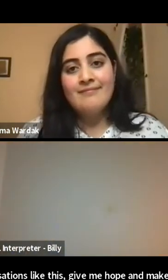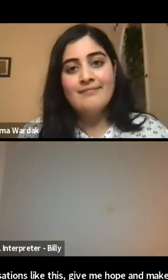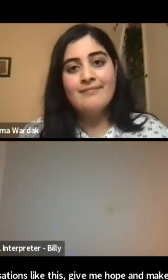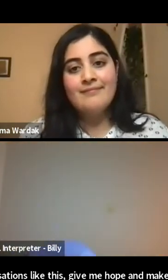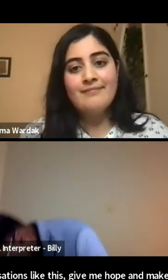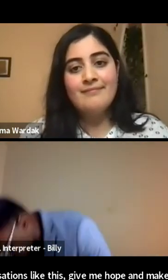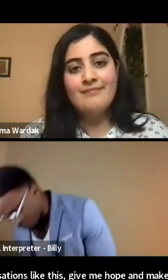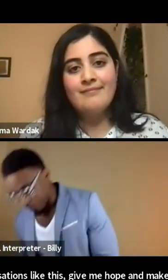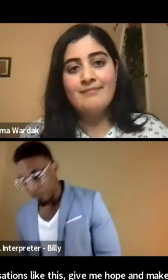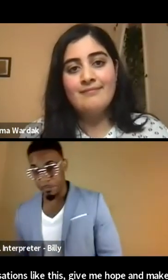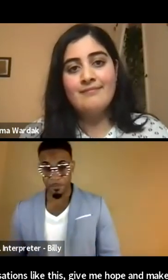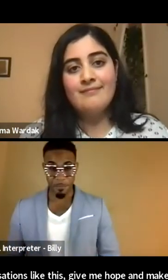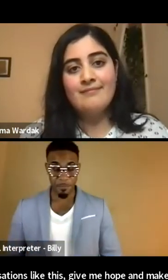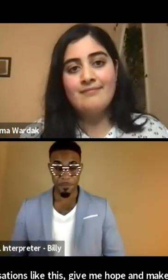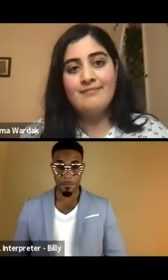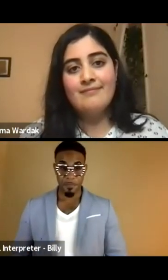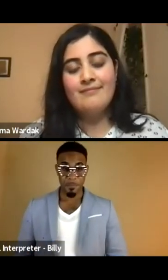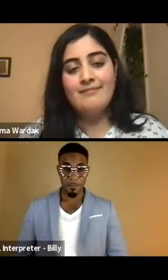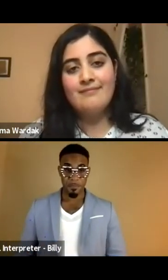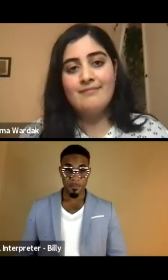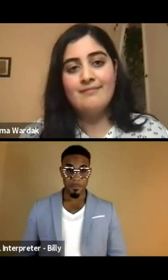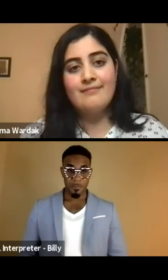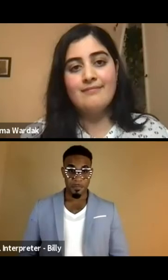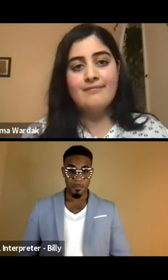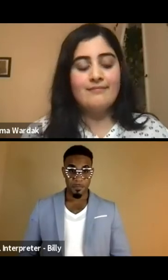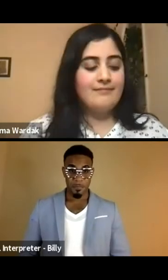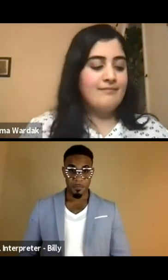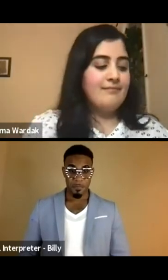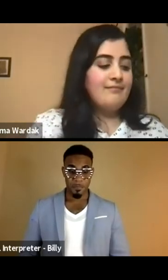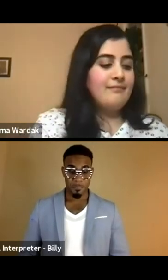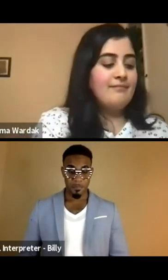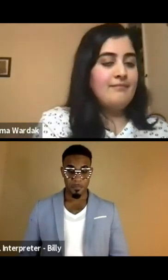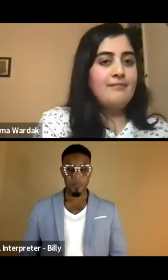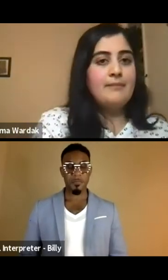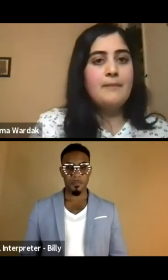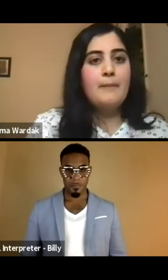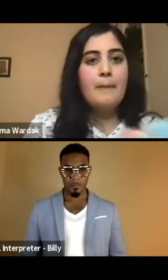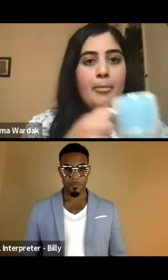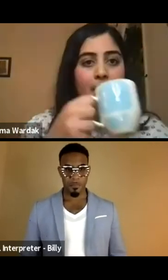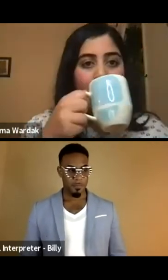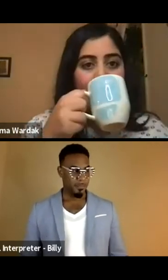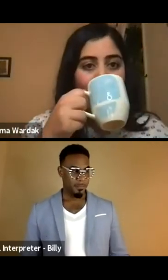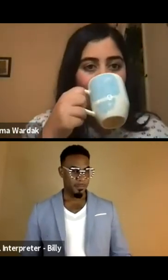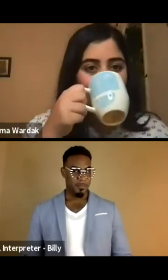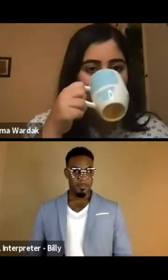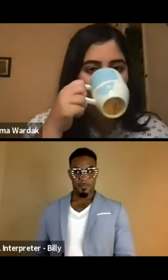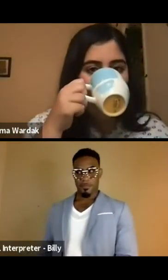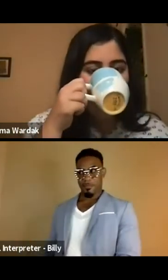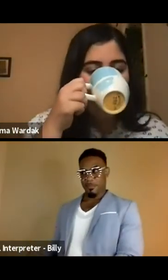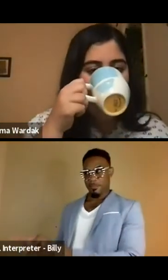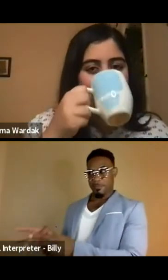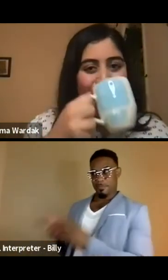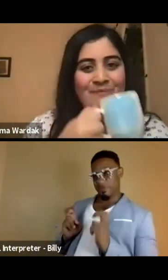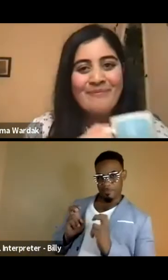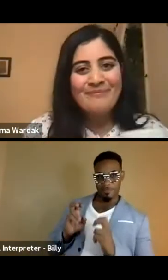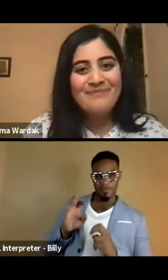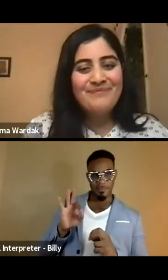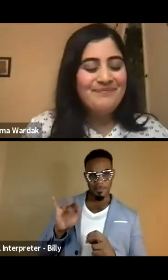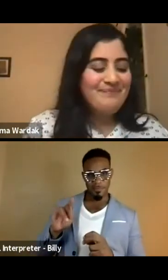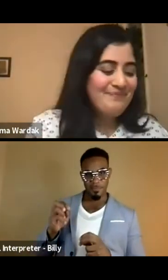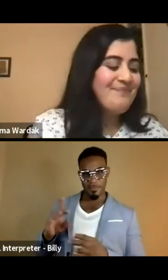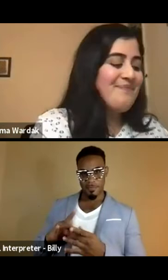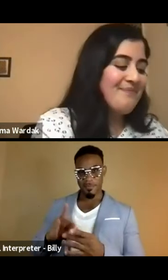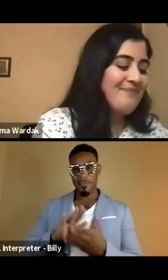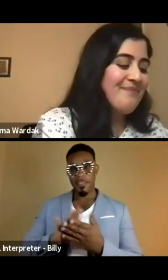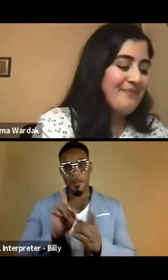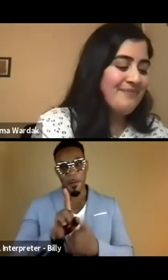Well, I'm just going to say everything Fatma said applies to me as